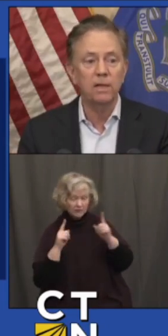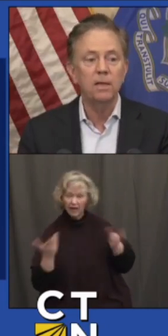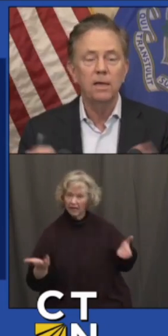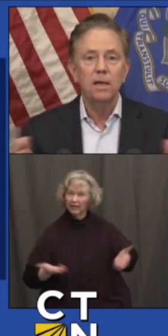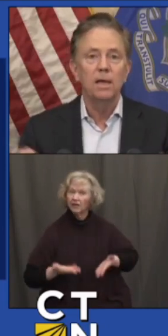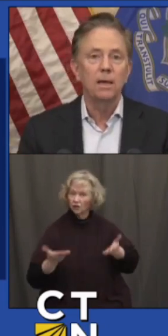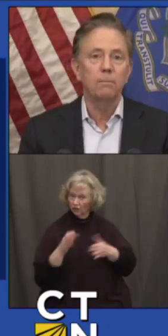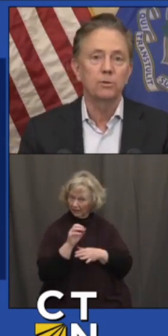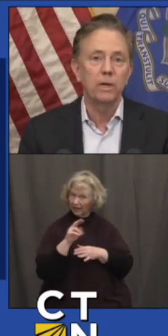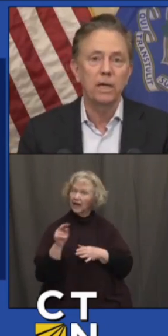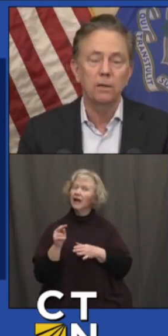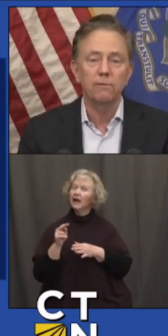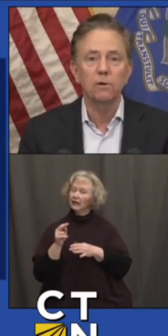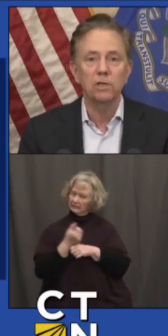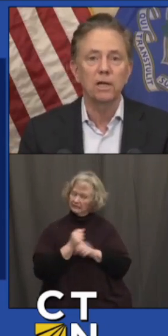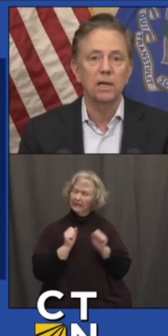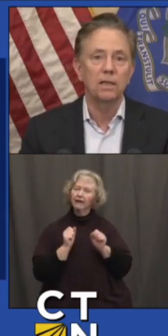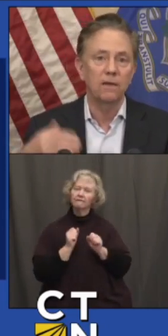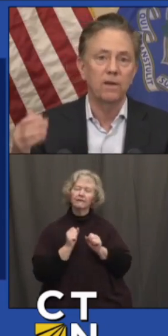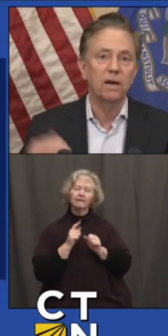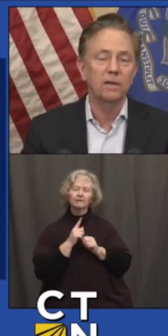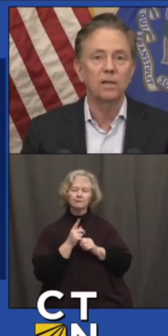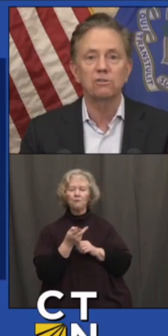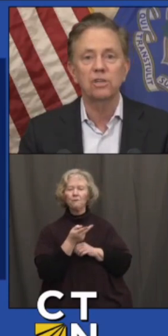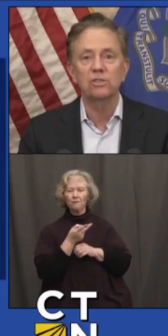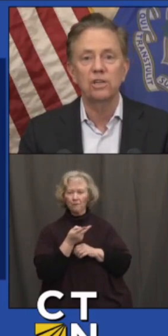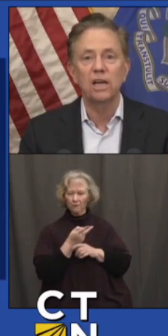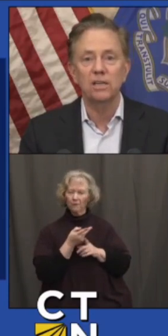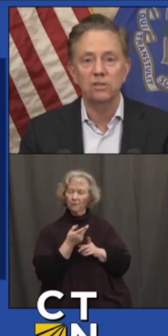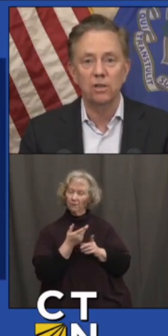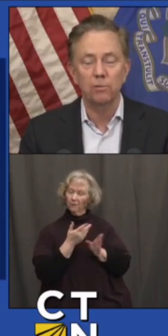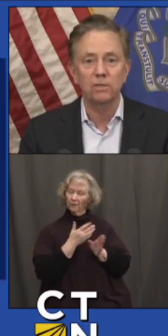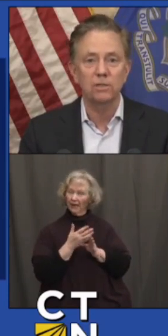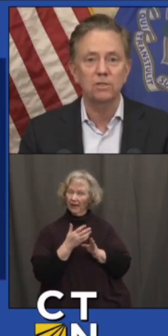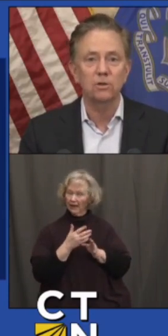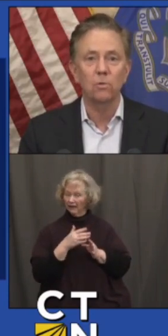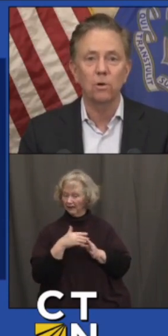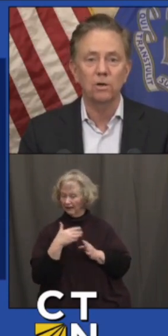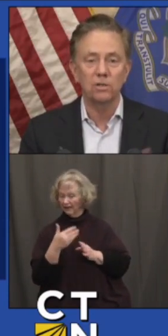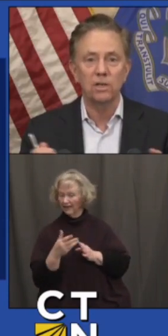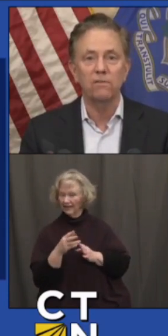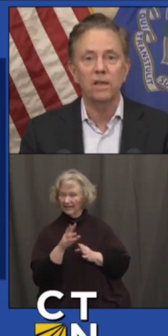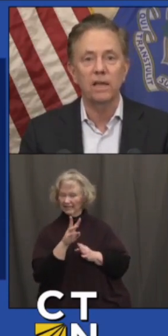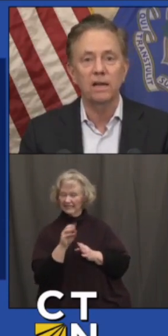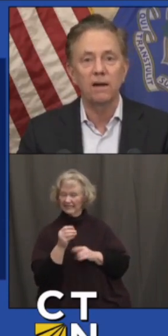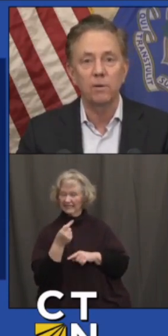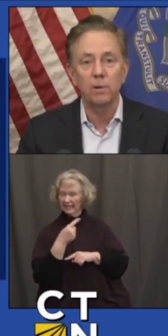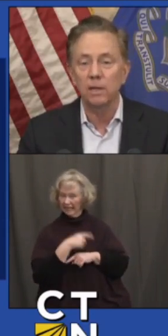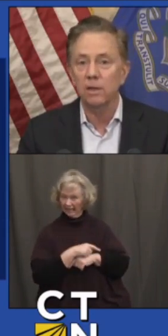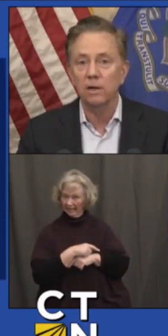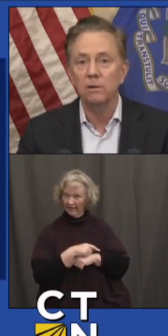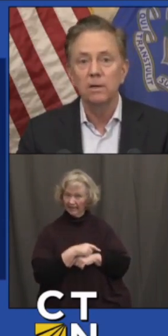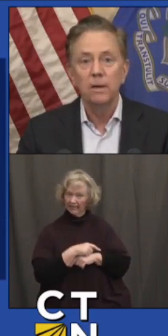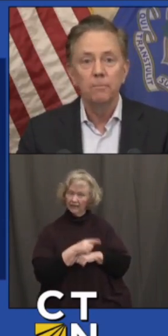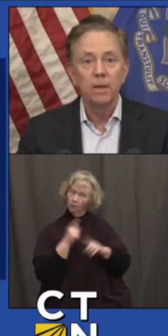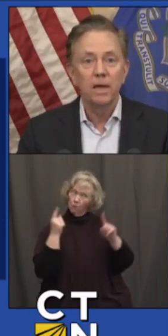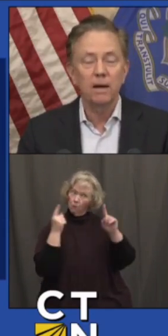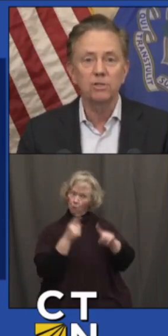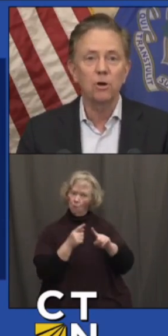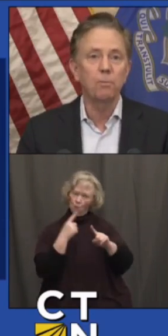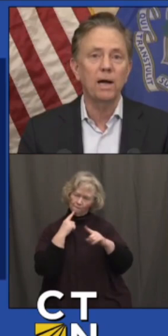safely. And between he and the First Lady, they've got another 60 days under the President's order to see if they can get everybody there.